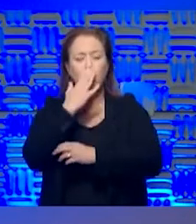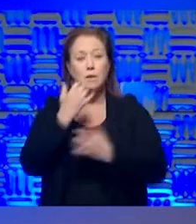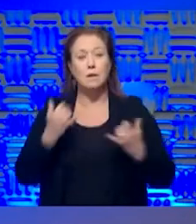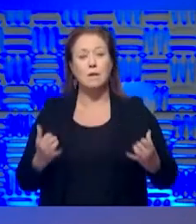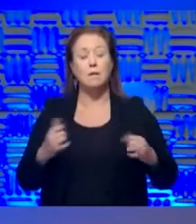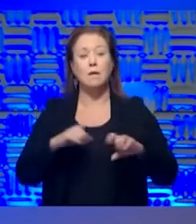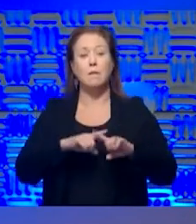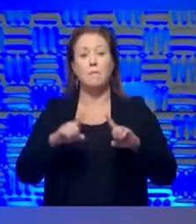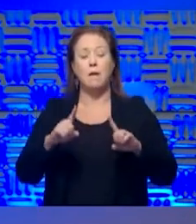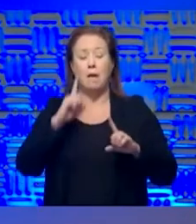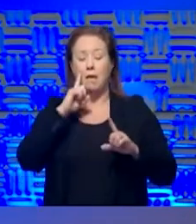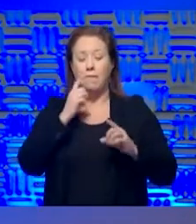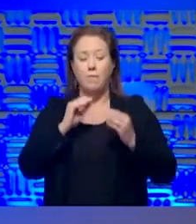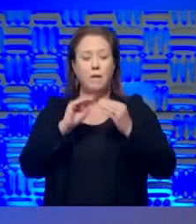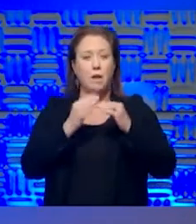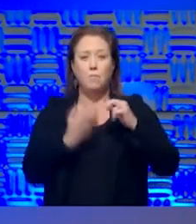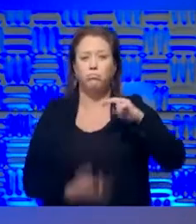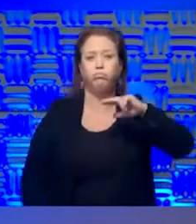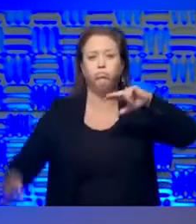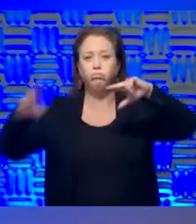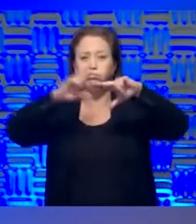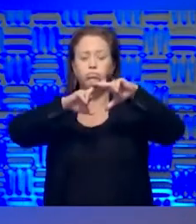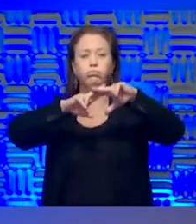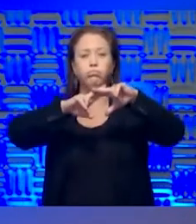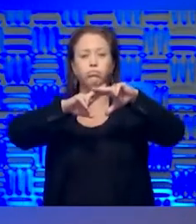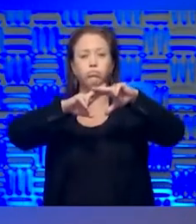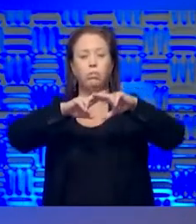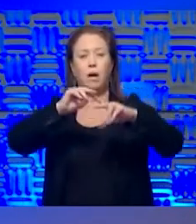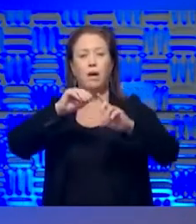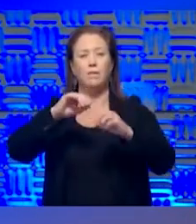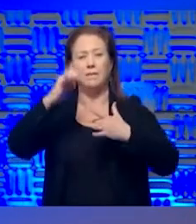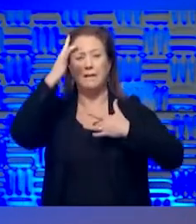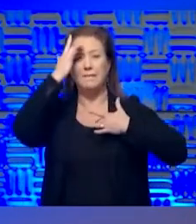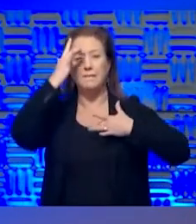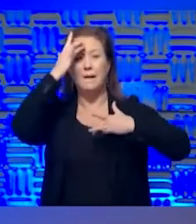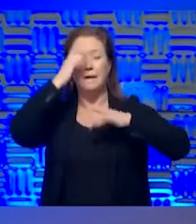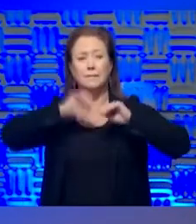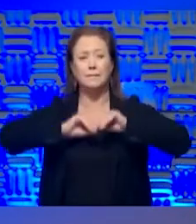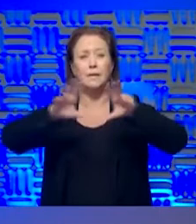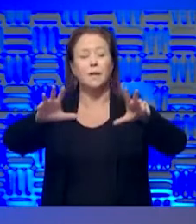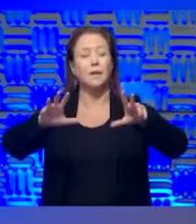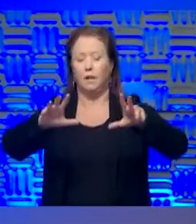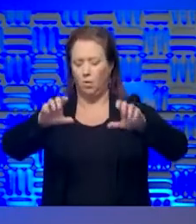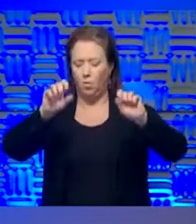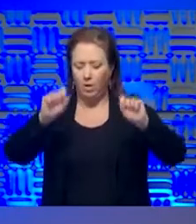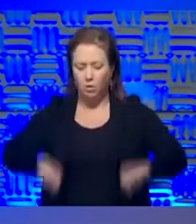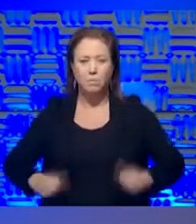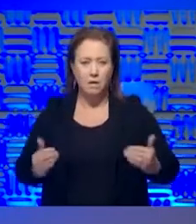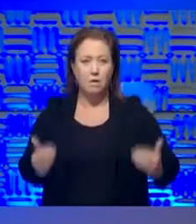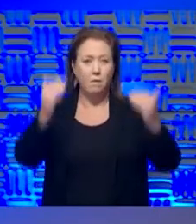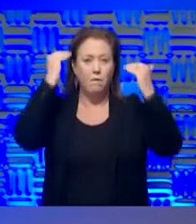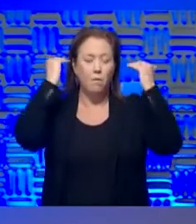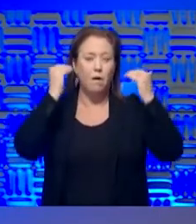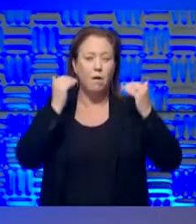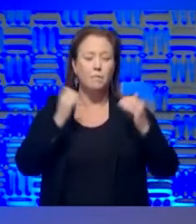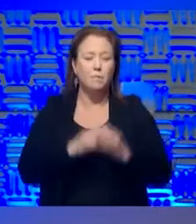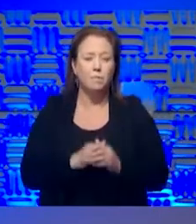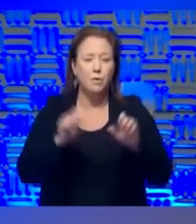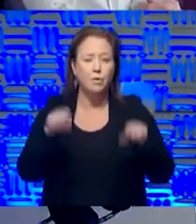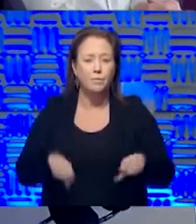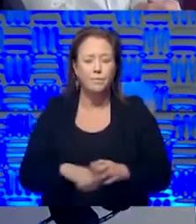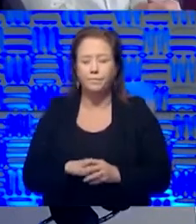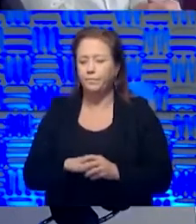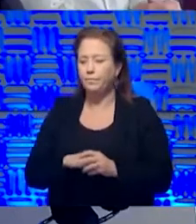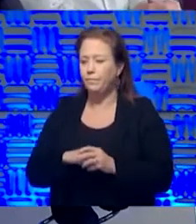if there is an explosion and an exponential growth, growth of infections, um, we could be overwhelmed very quickly. And just to